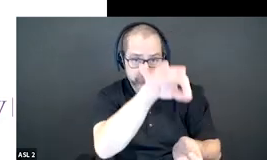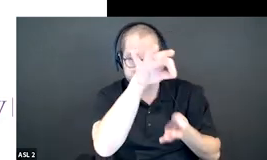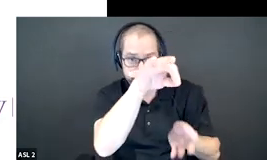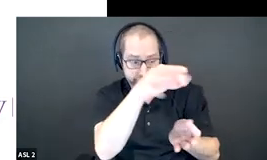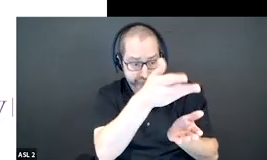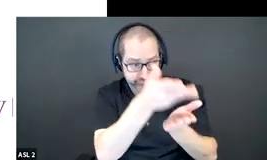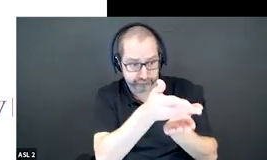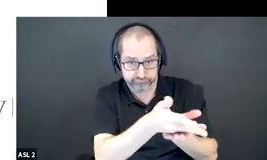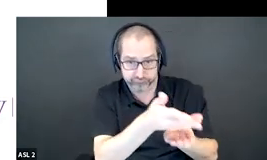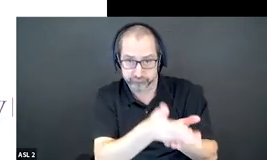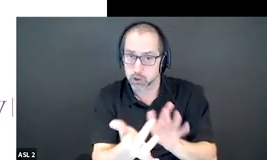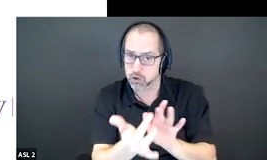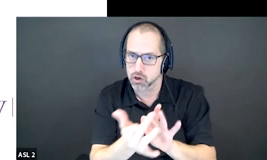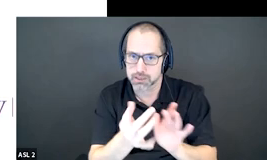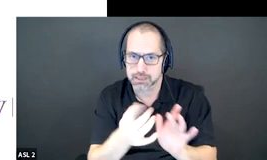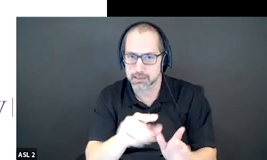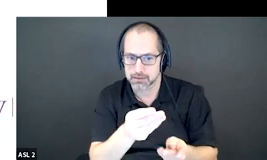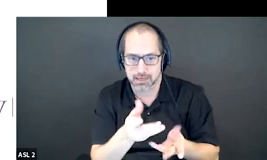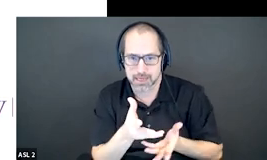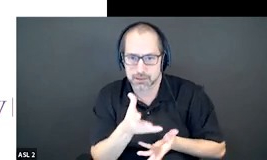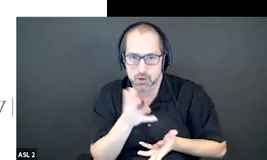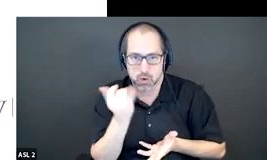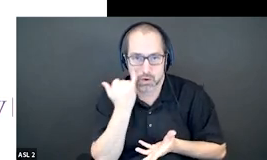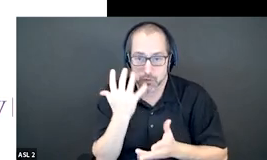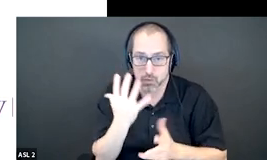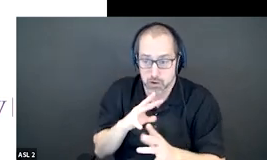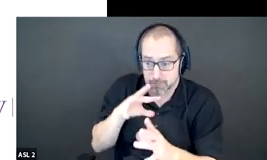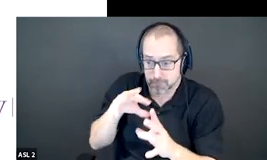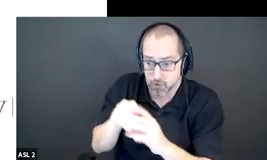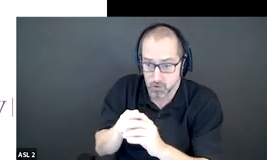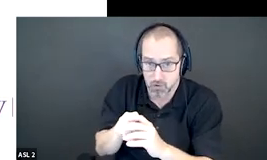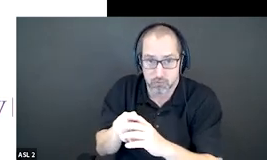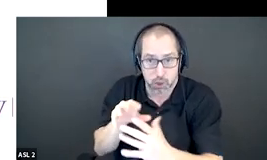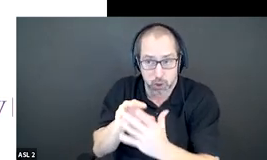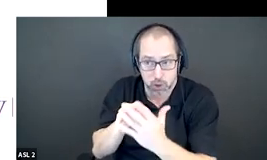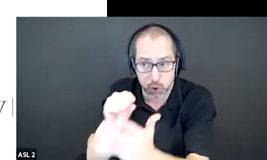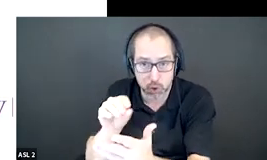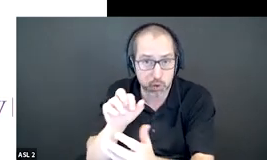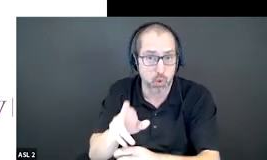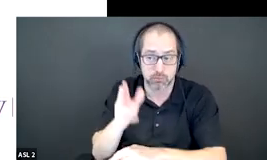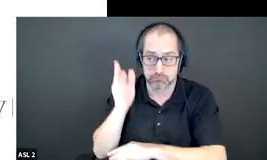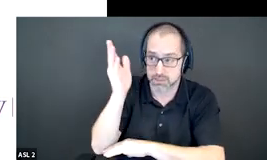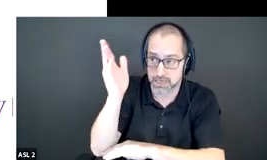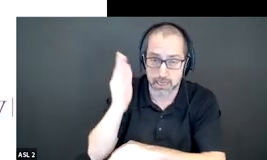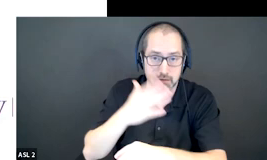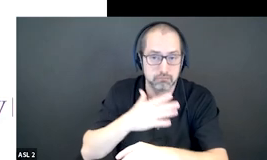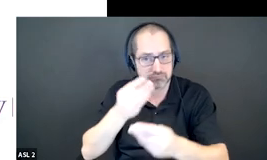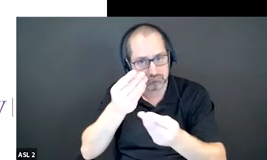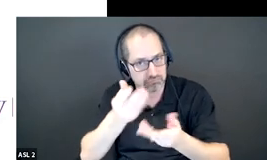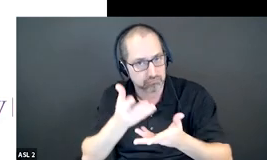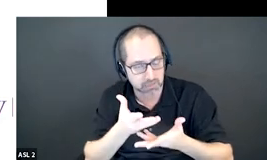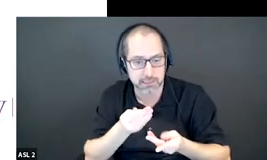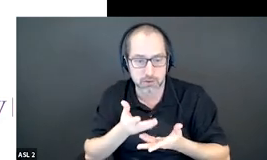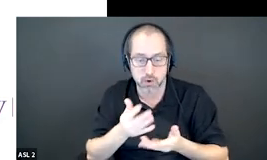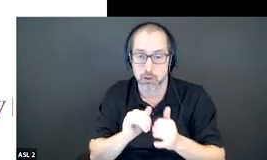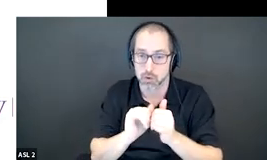us and let us know and if you want to participate and learn contact us as well and let us know so to contact us